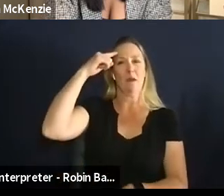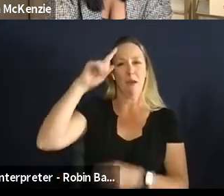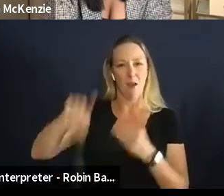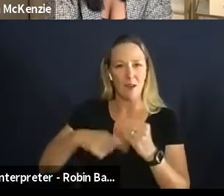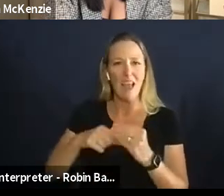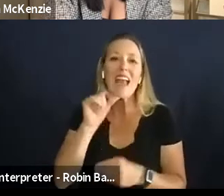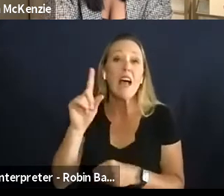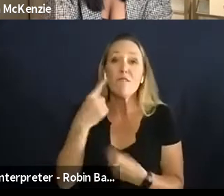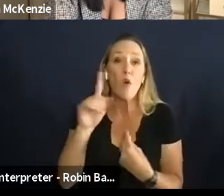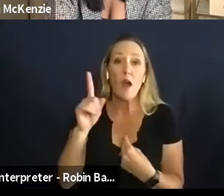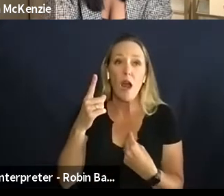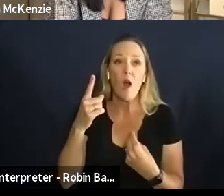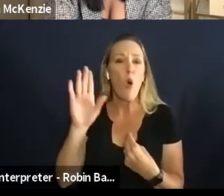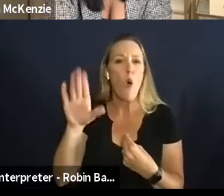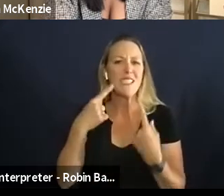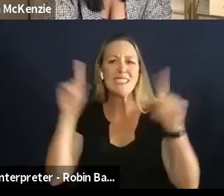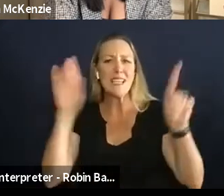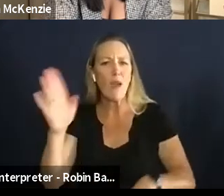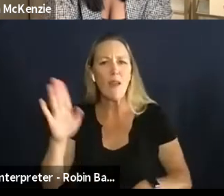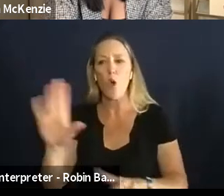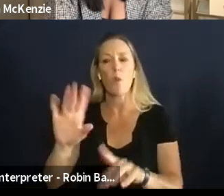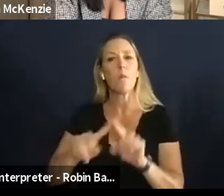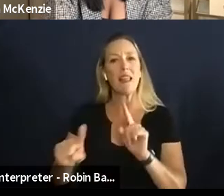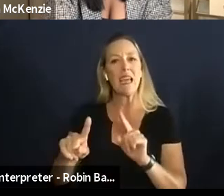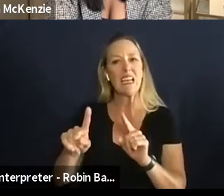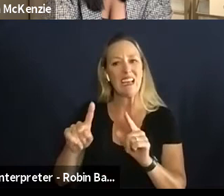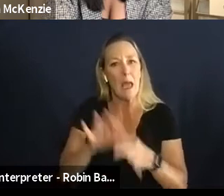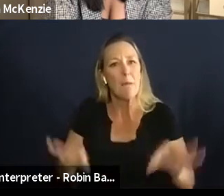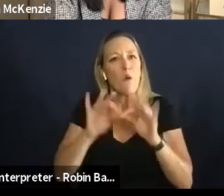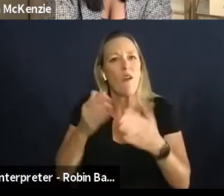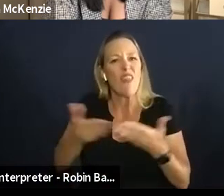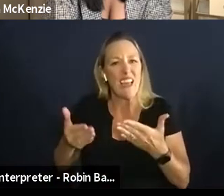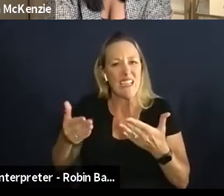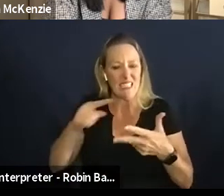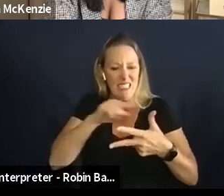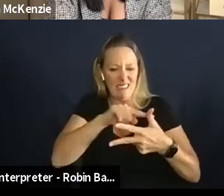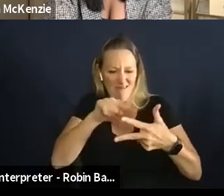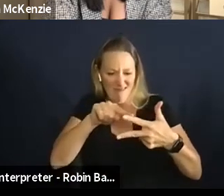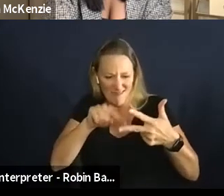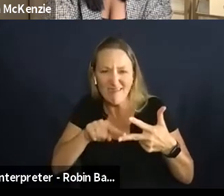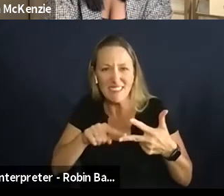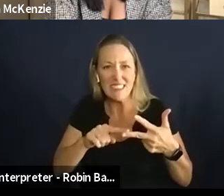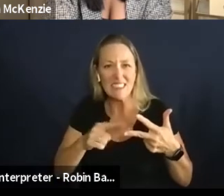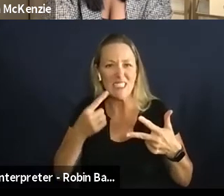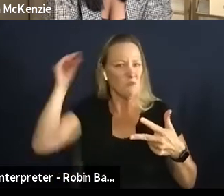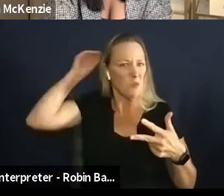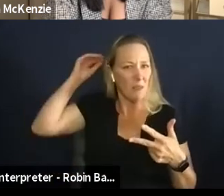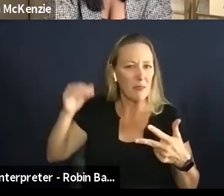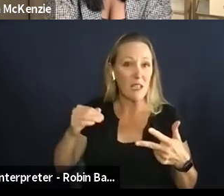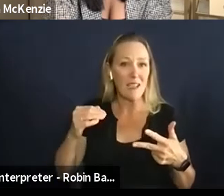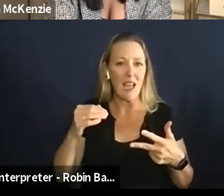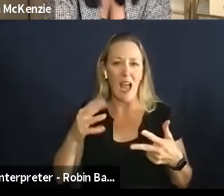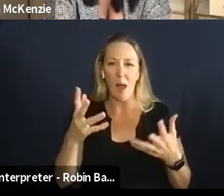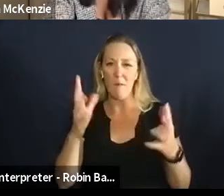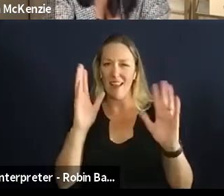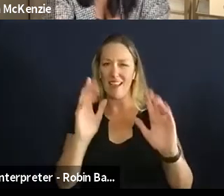just want to like remind people that this is what's important so i want to give you guys just a minute to kind of think about that if you have that answer ready to go